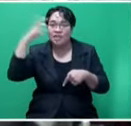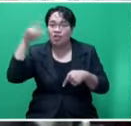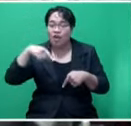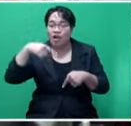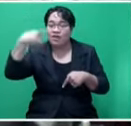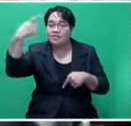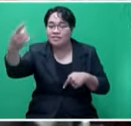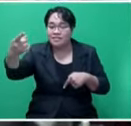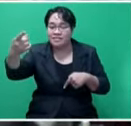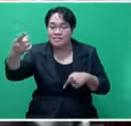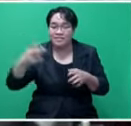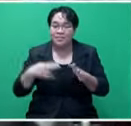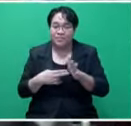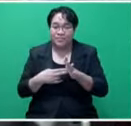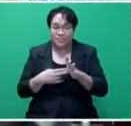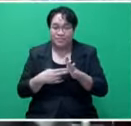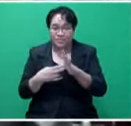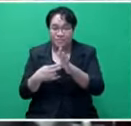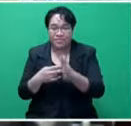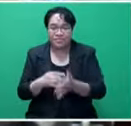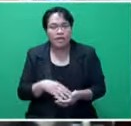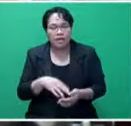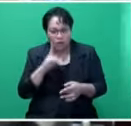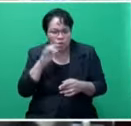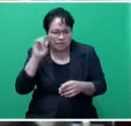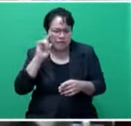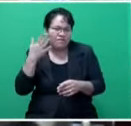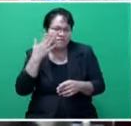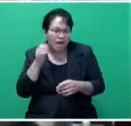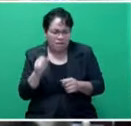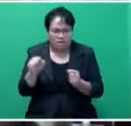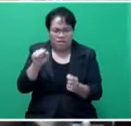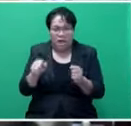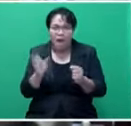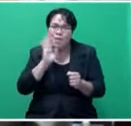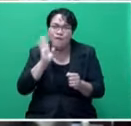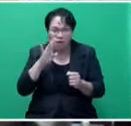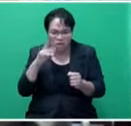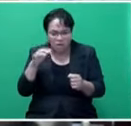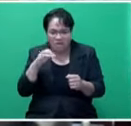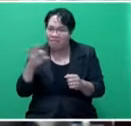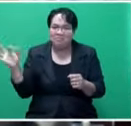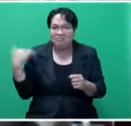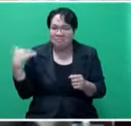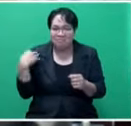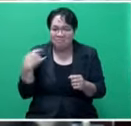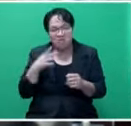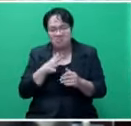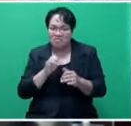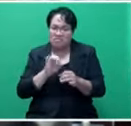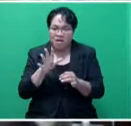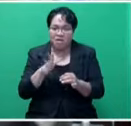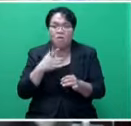Nandi or Lotoka there is a slight adjustment and you will find unlike before there are no interferences because